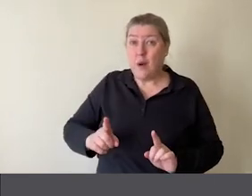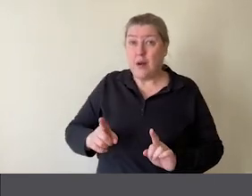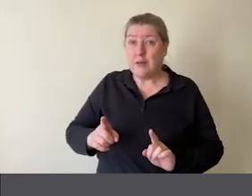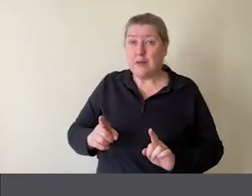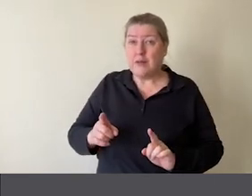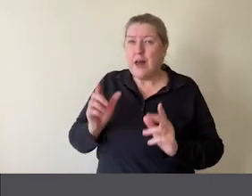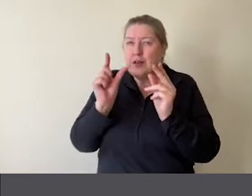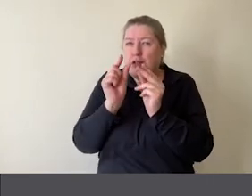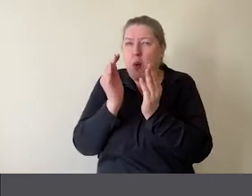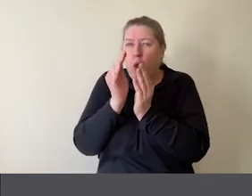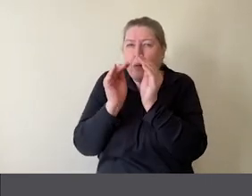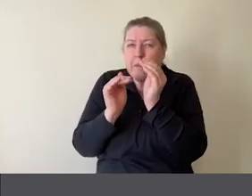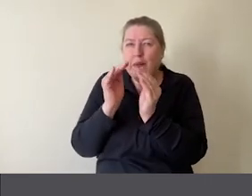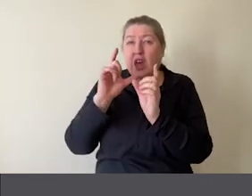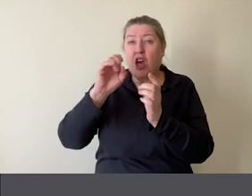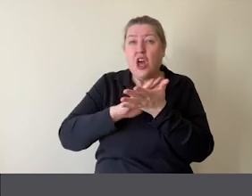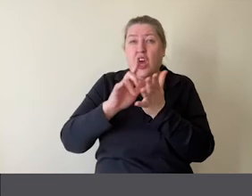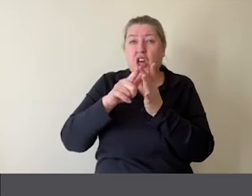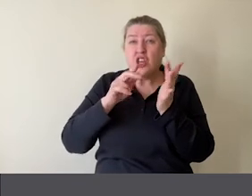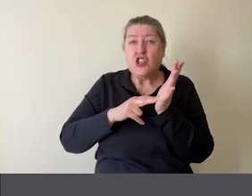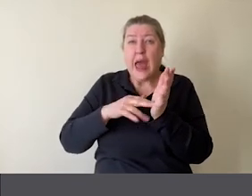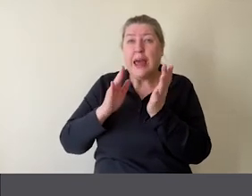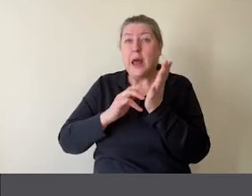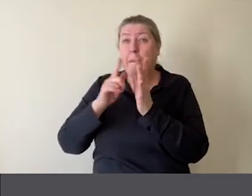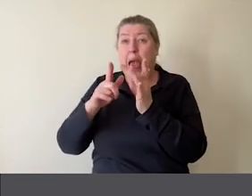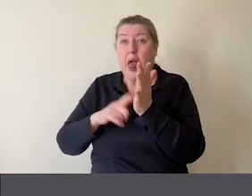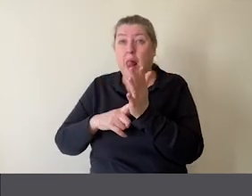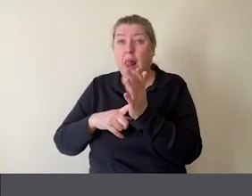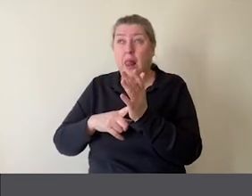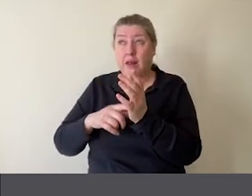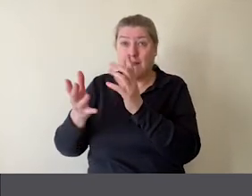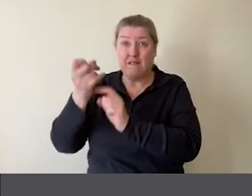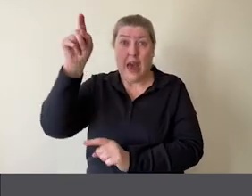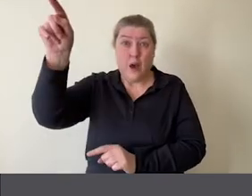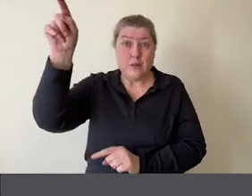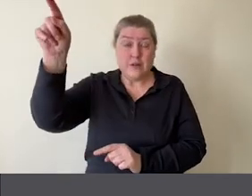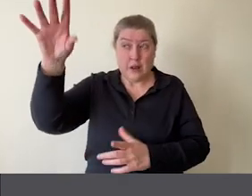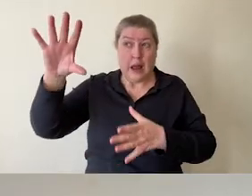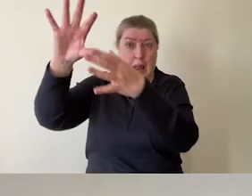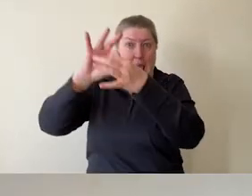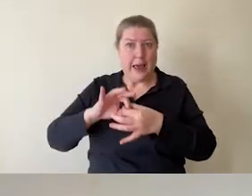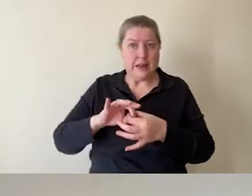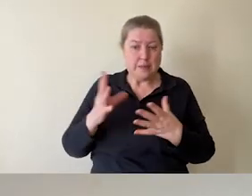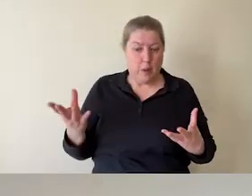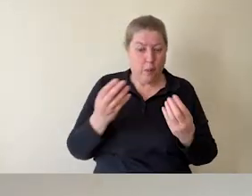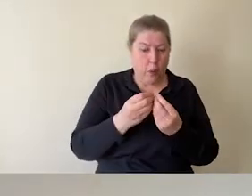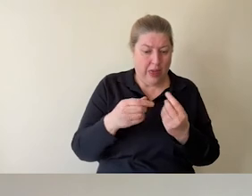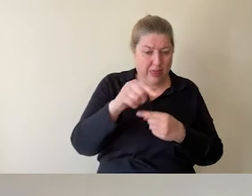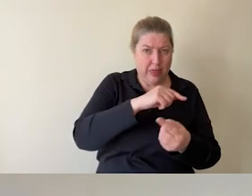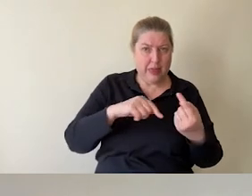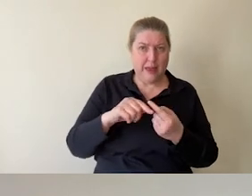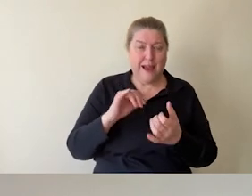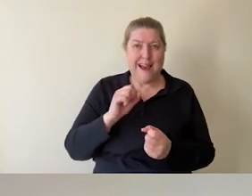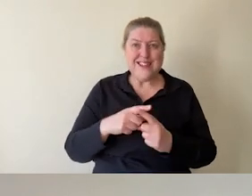chain mail. There was some chain mail found at Sutton Hoo, so it links to the objects, but put it in with the spoon and